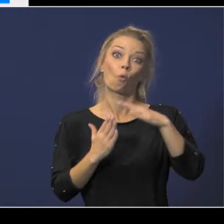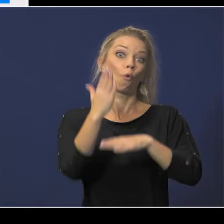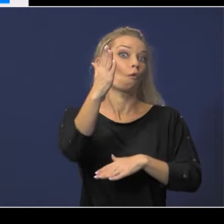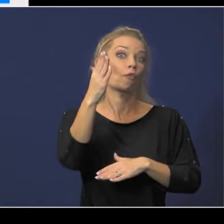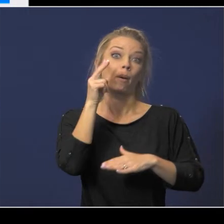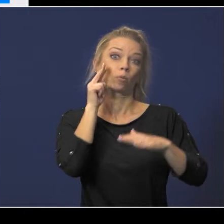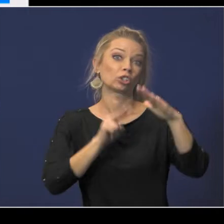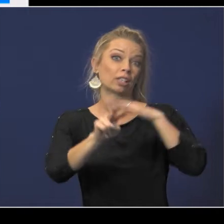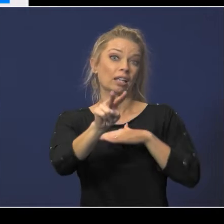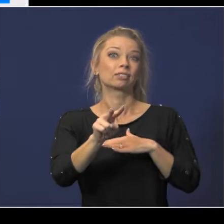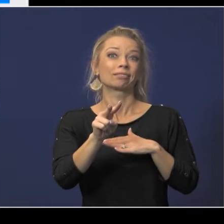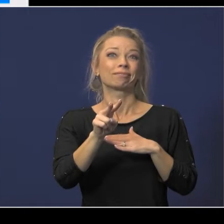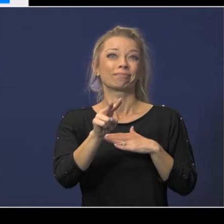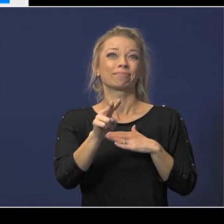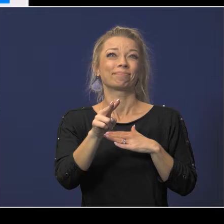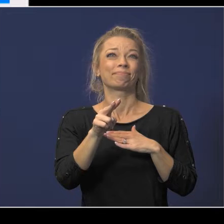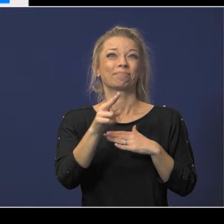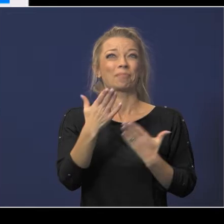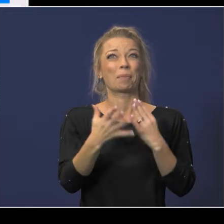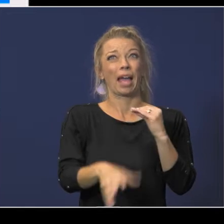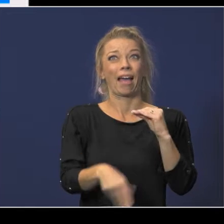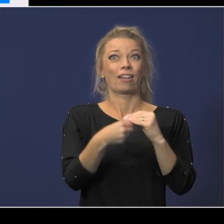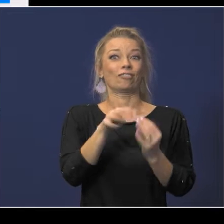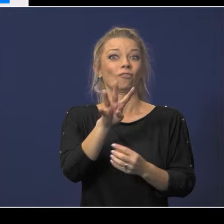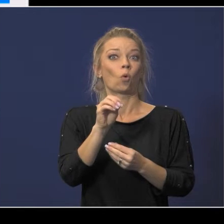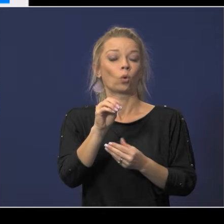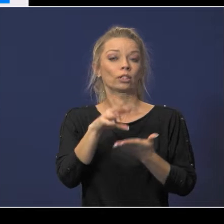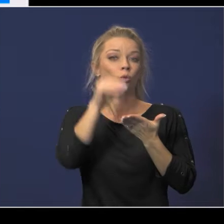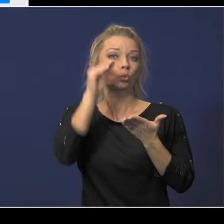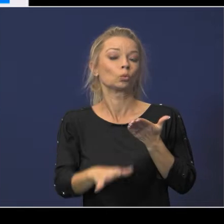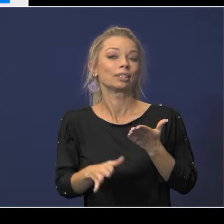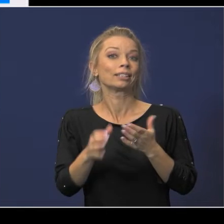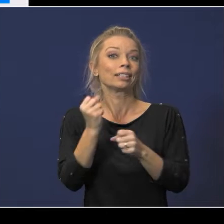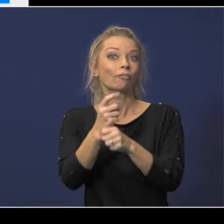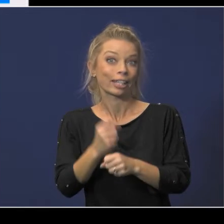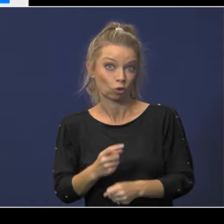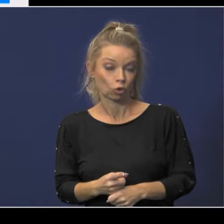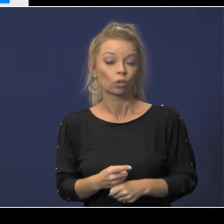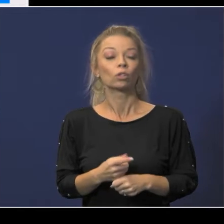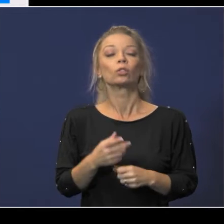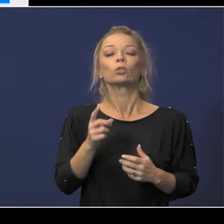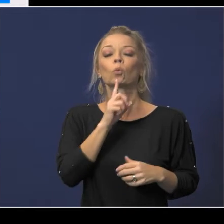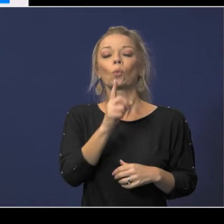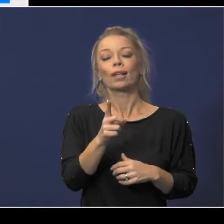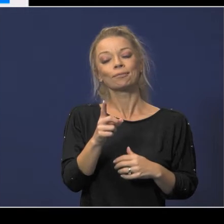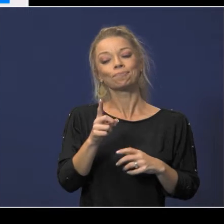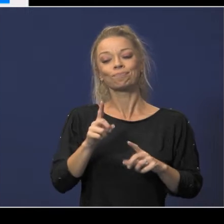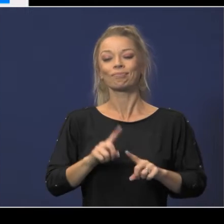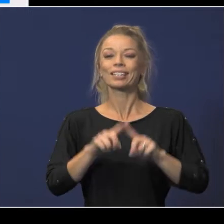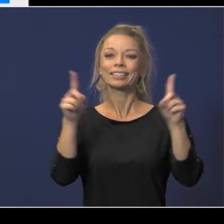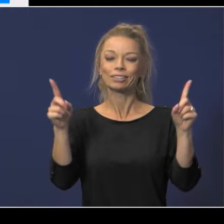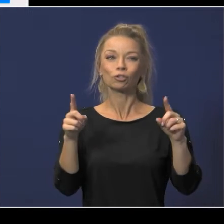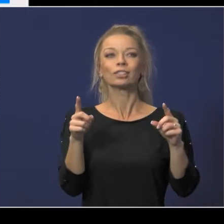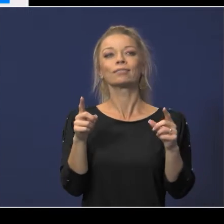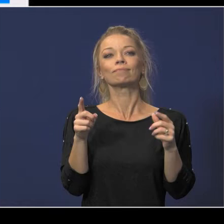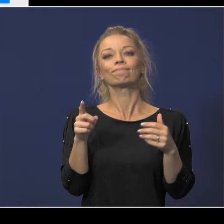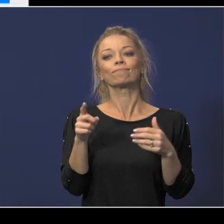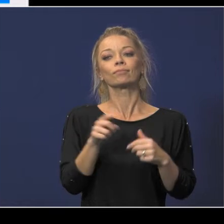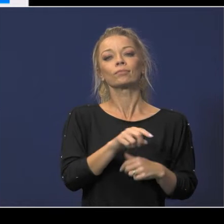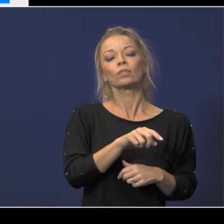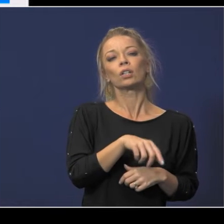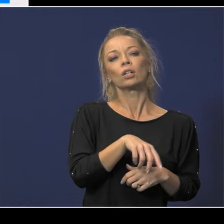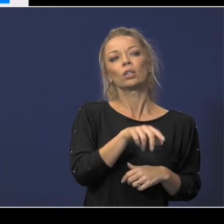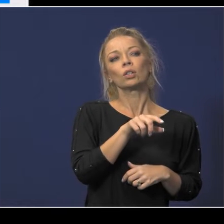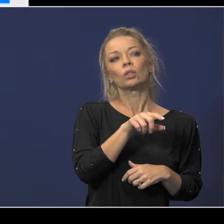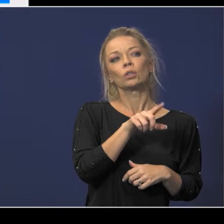by around 40 students per year right so i mean bottom line is there's a difference between 22 and 23 to